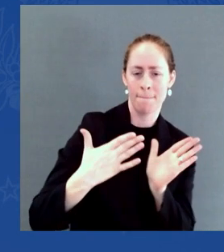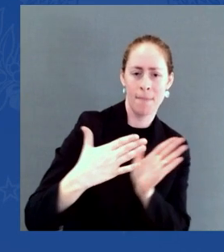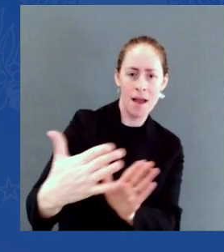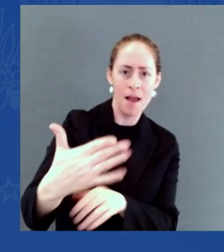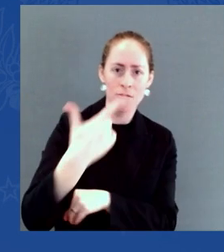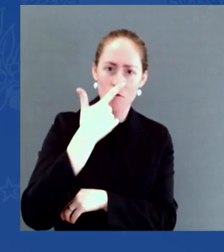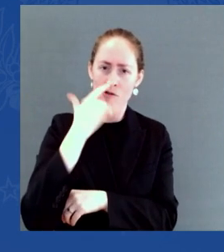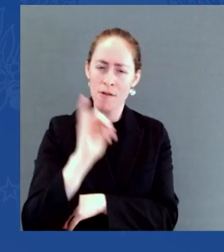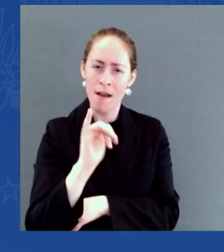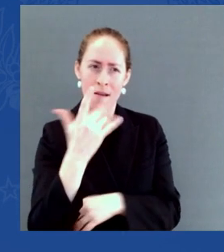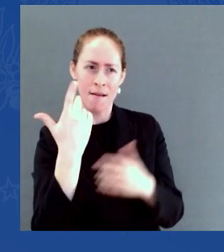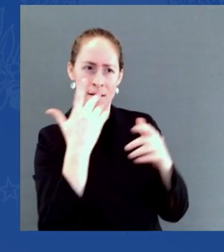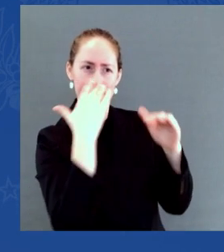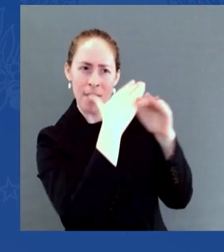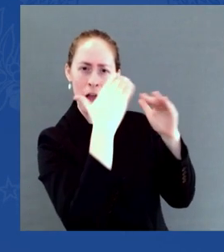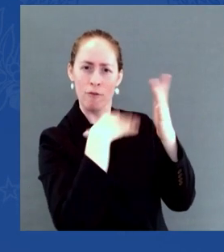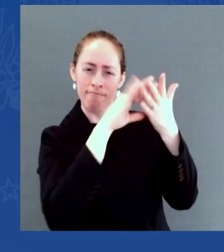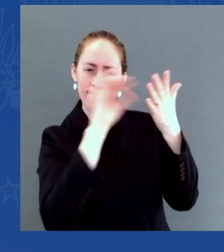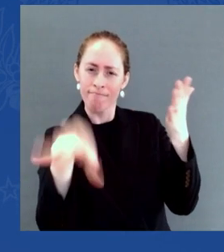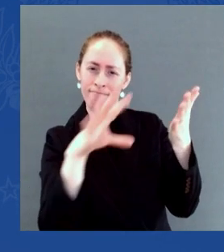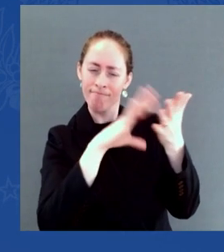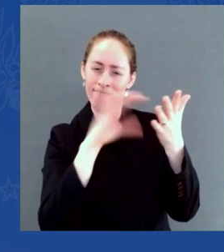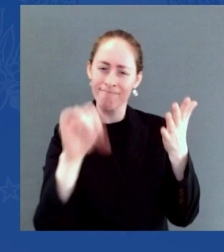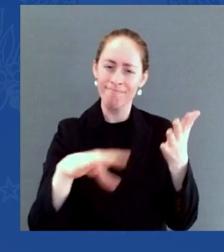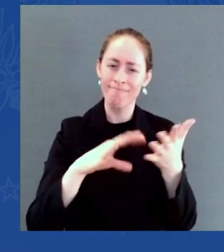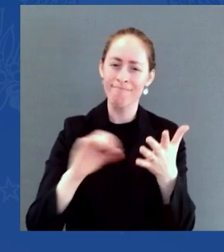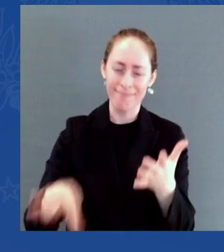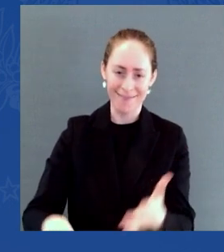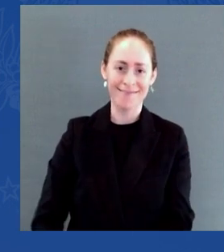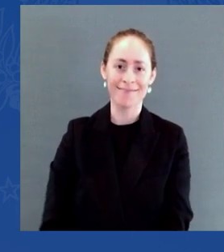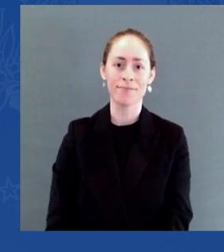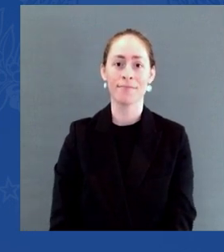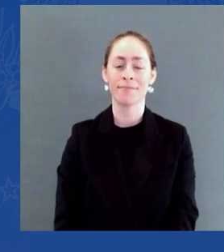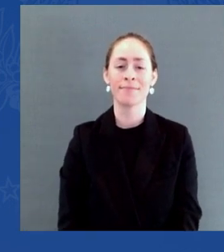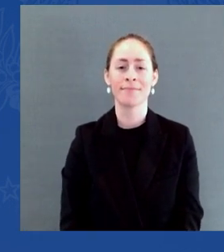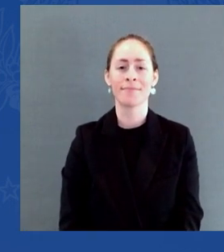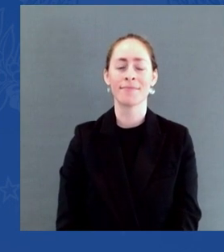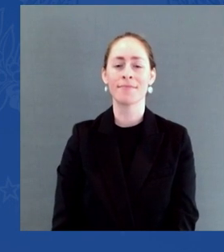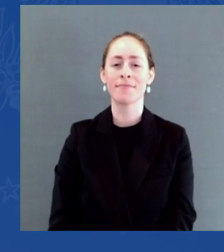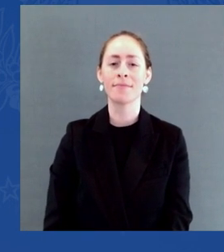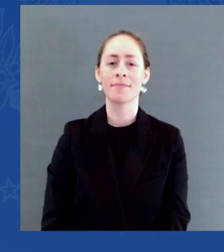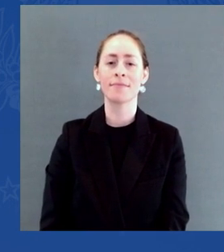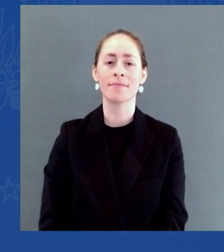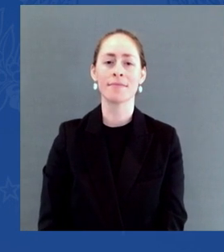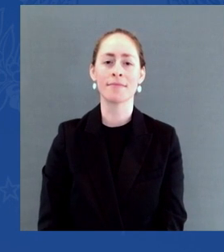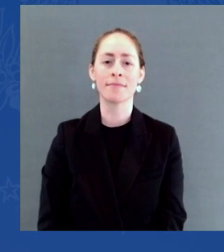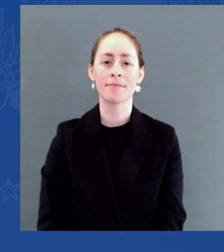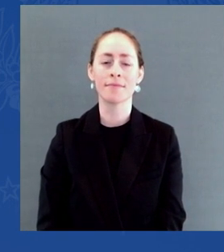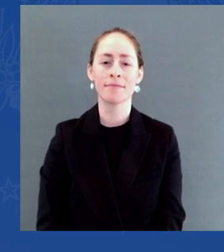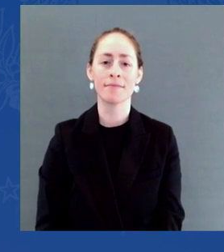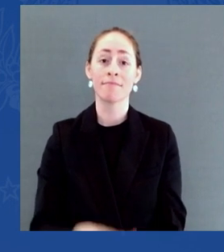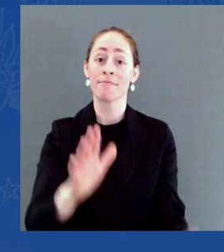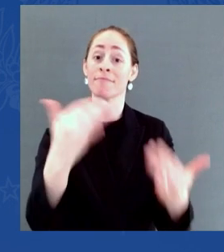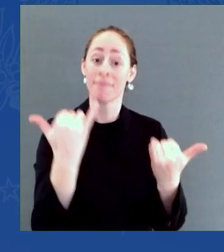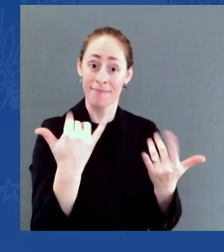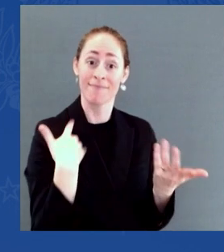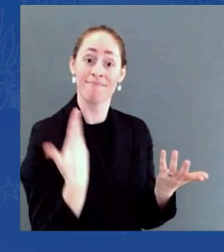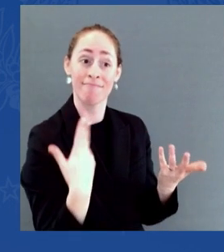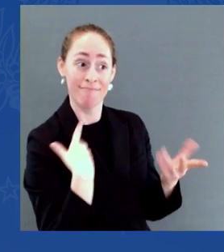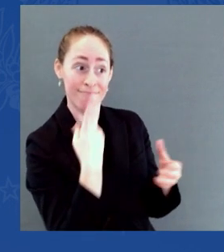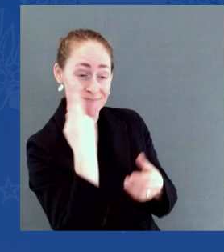Because a lot of our infrastructure is crumbling, we have to prepare ourselves to compete and win the 21st-century global economy.